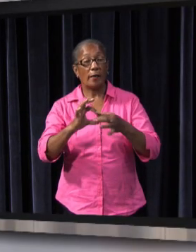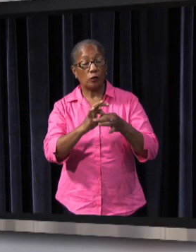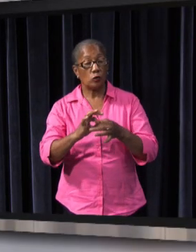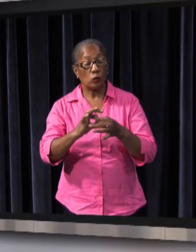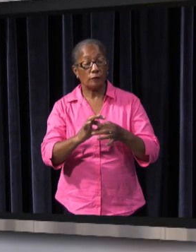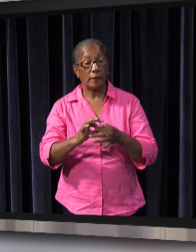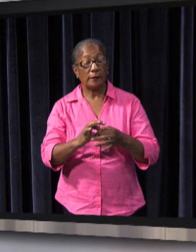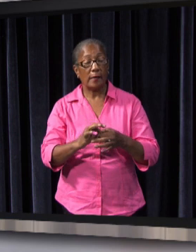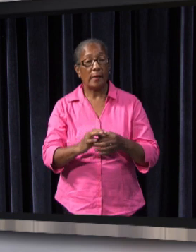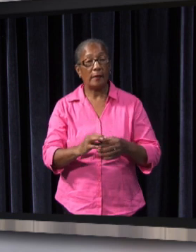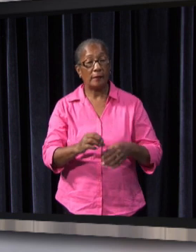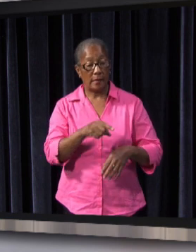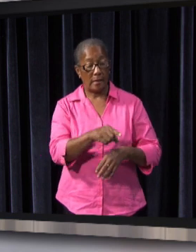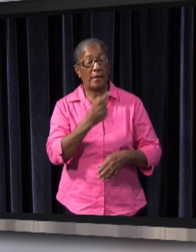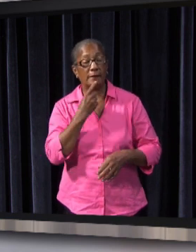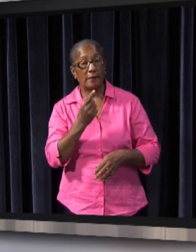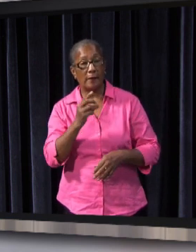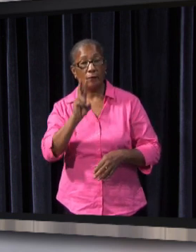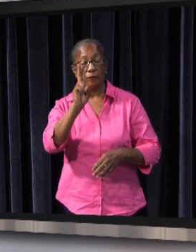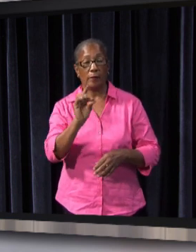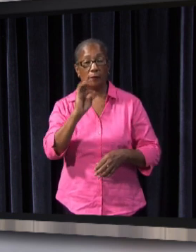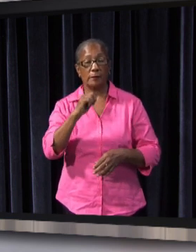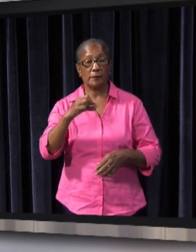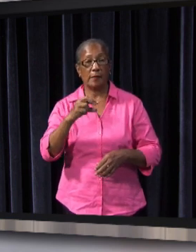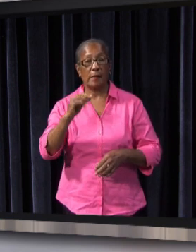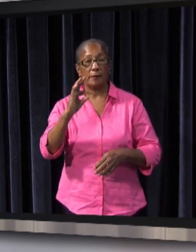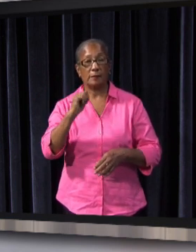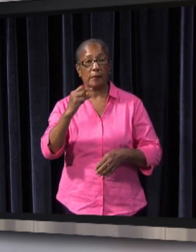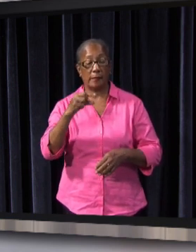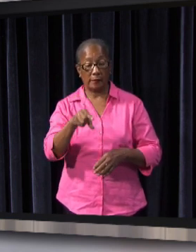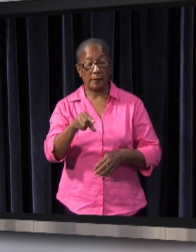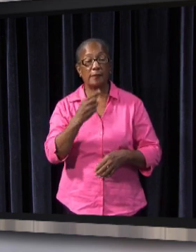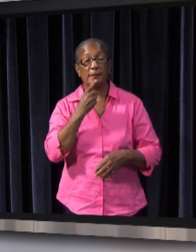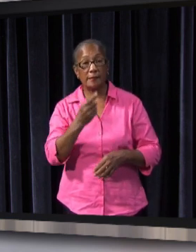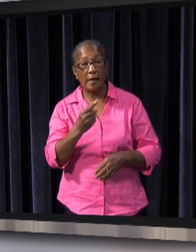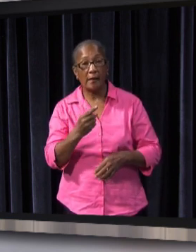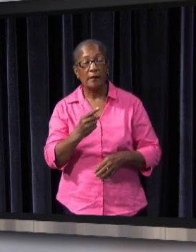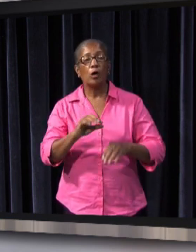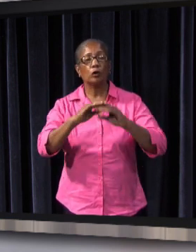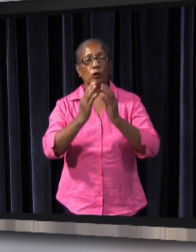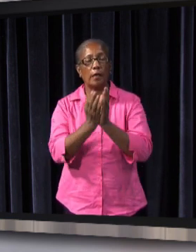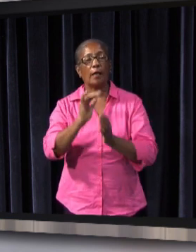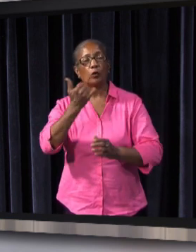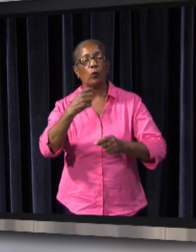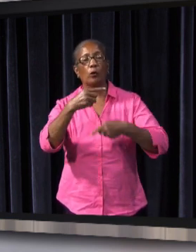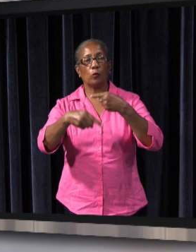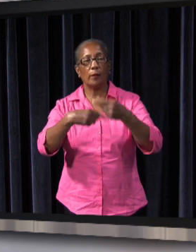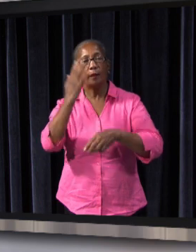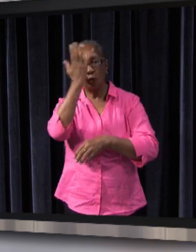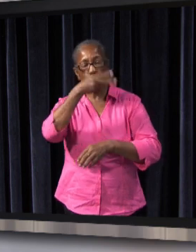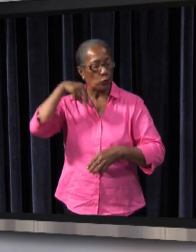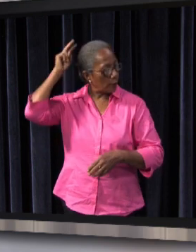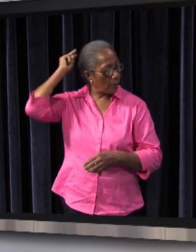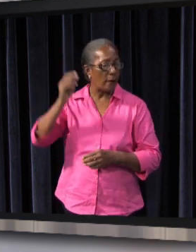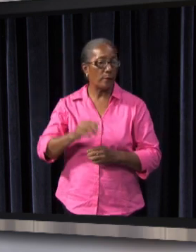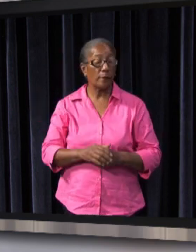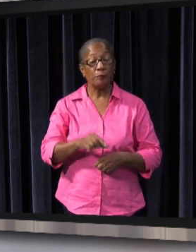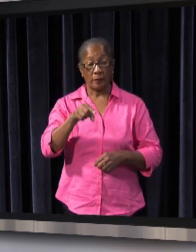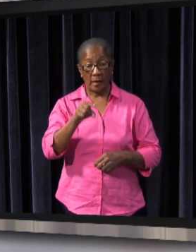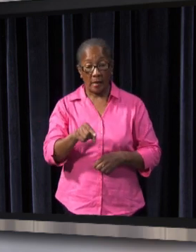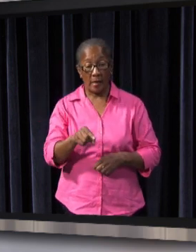power plant is according to VHP fraction leader Asis Gayadin a totally new development for Suriname.